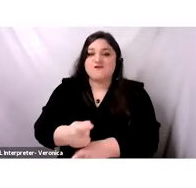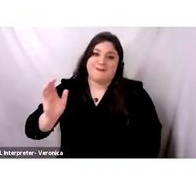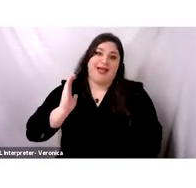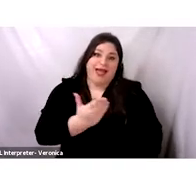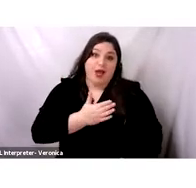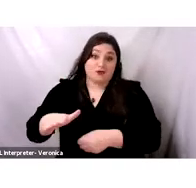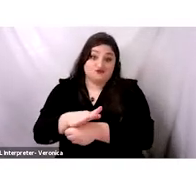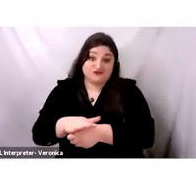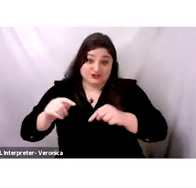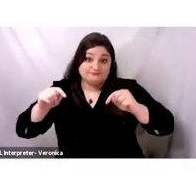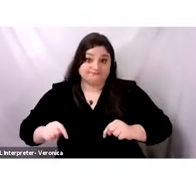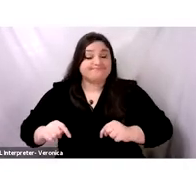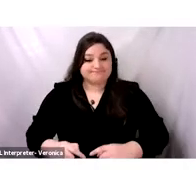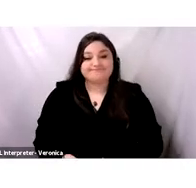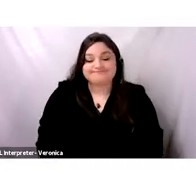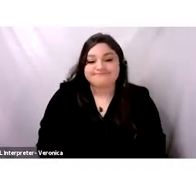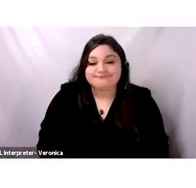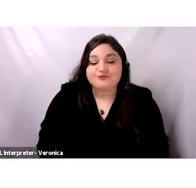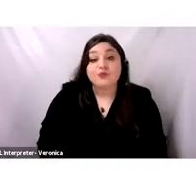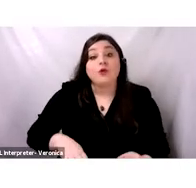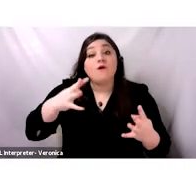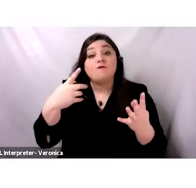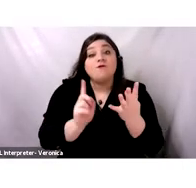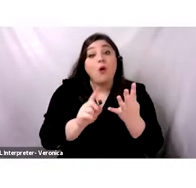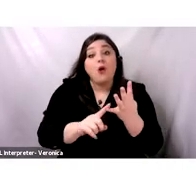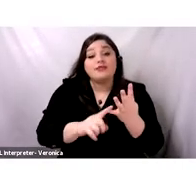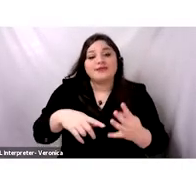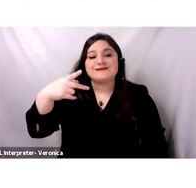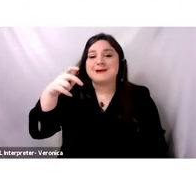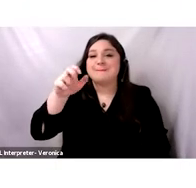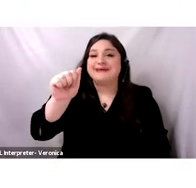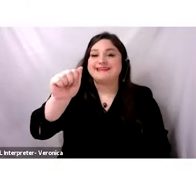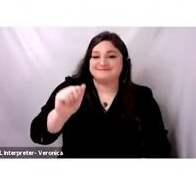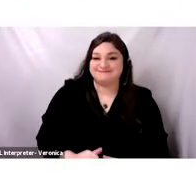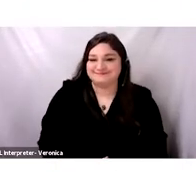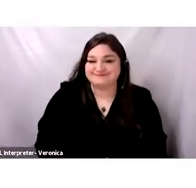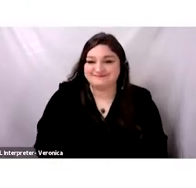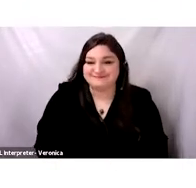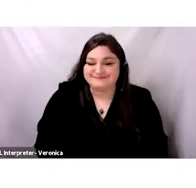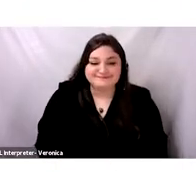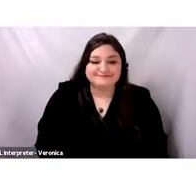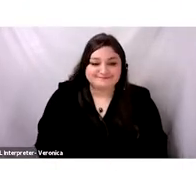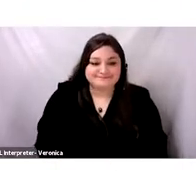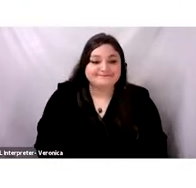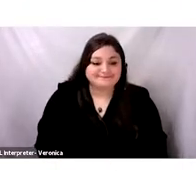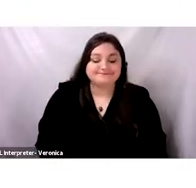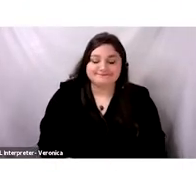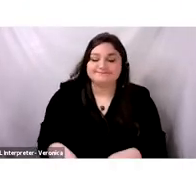Number four, P, Pisum Sativum. The earliest archaeological